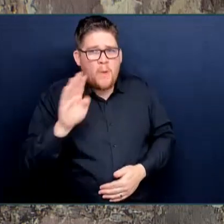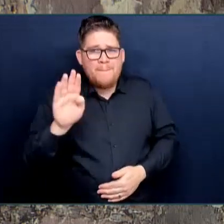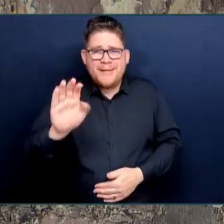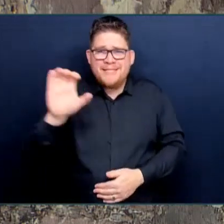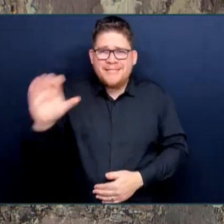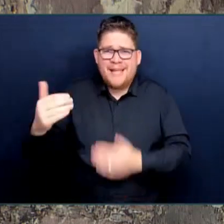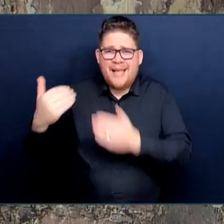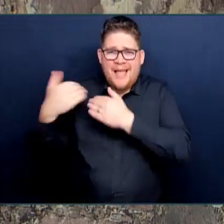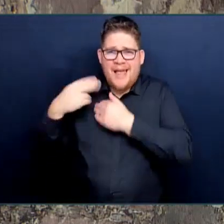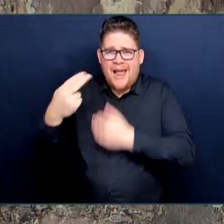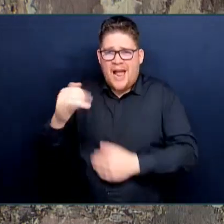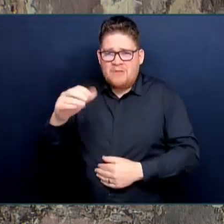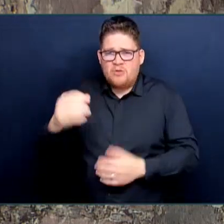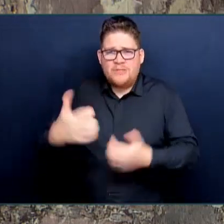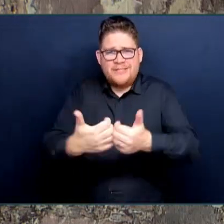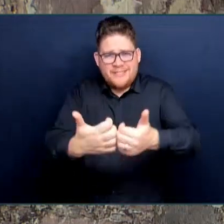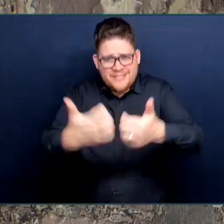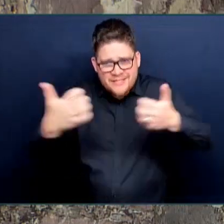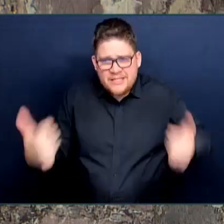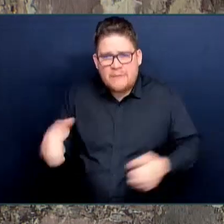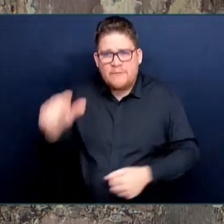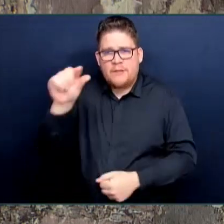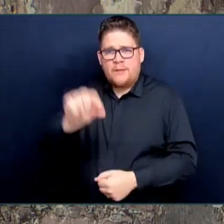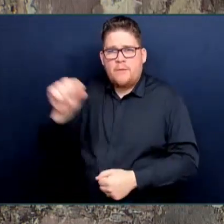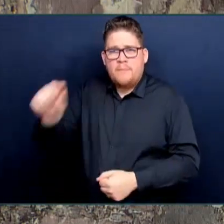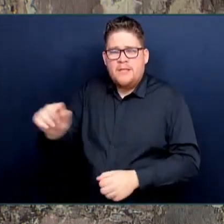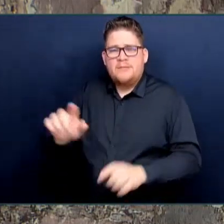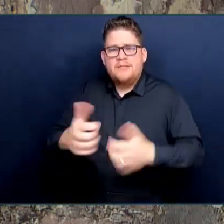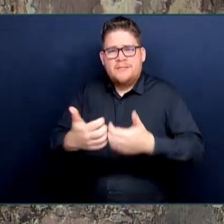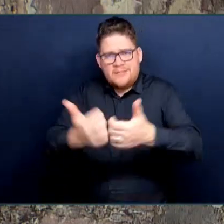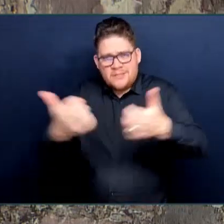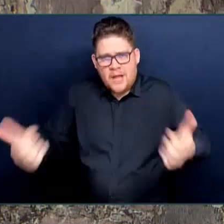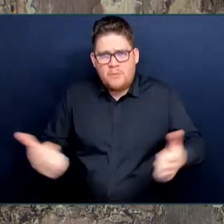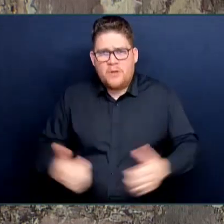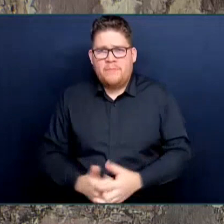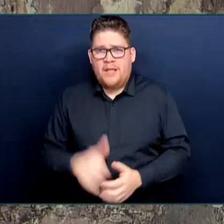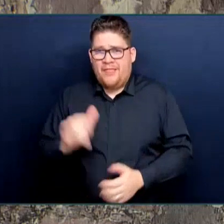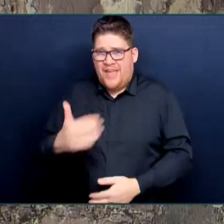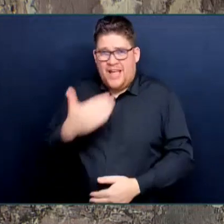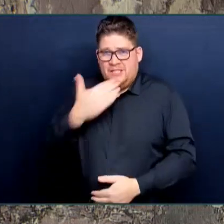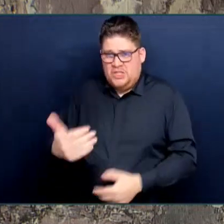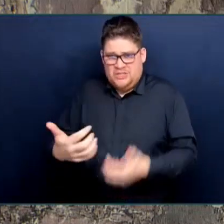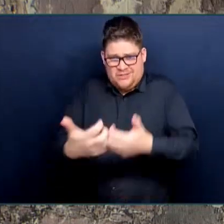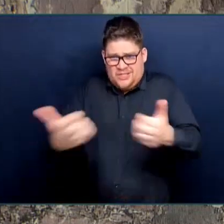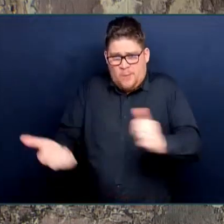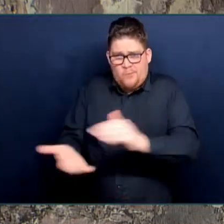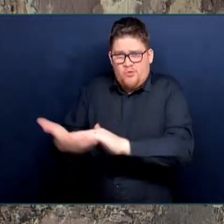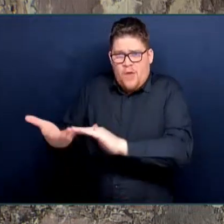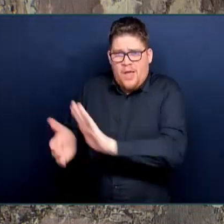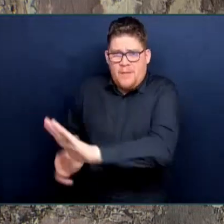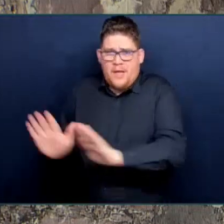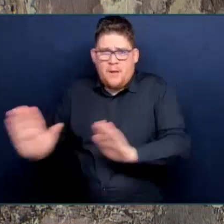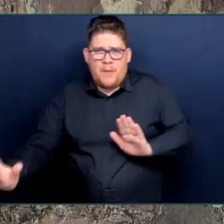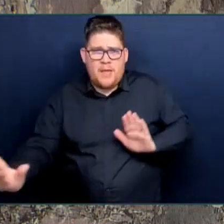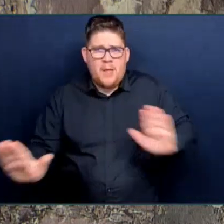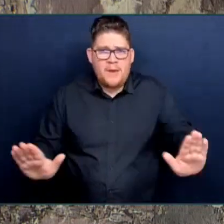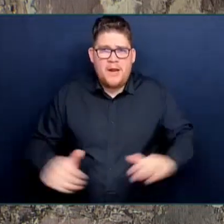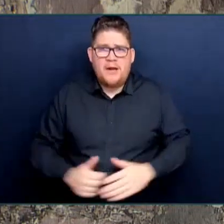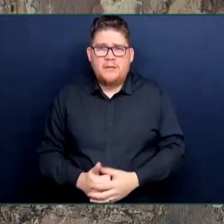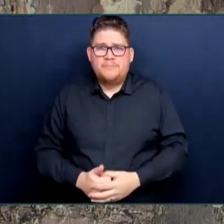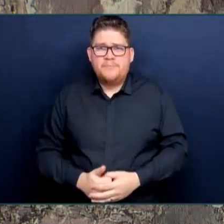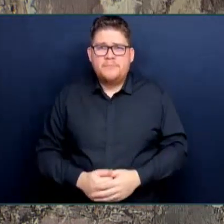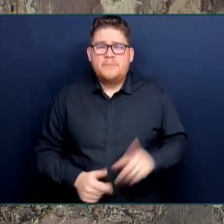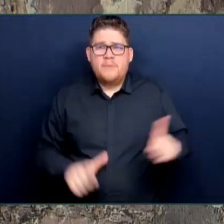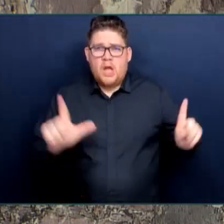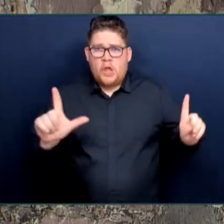obligations. I'm so glad that Laurie agreed to take on this vital job as chair at B.C. Hydro. Because to